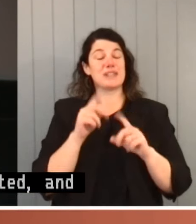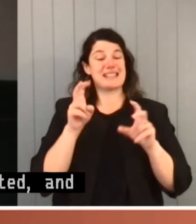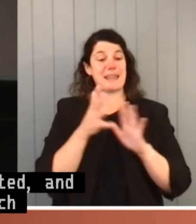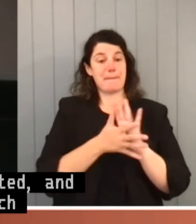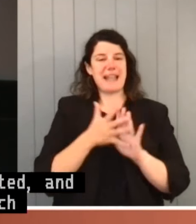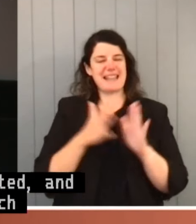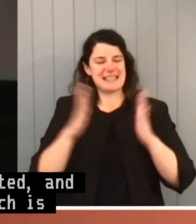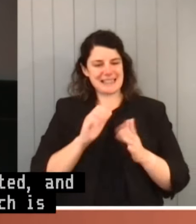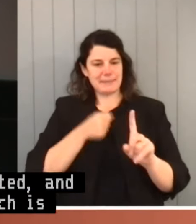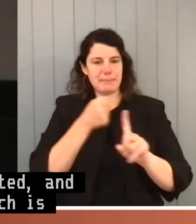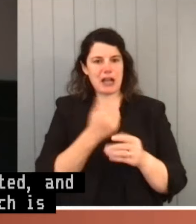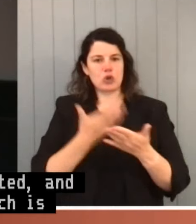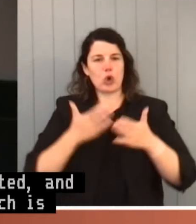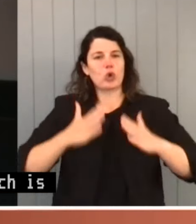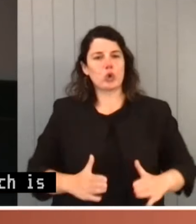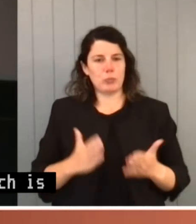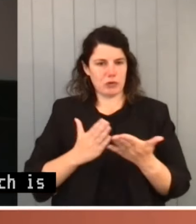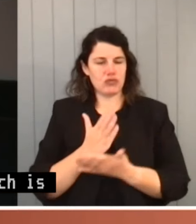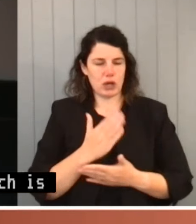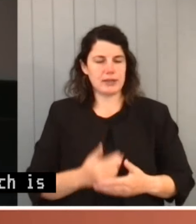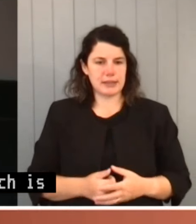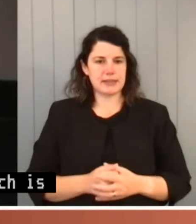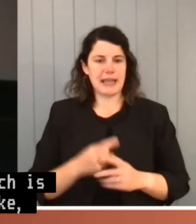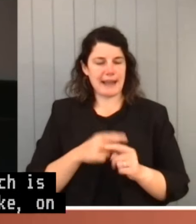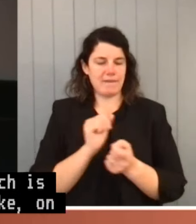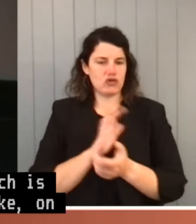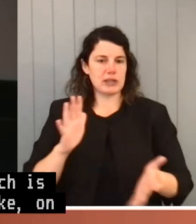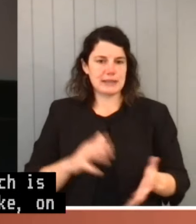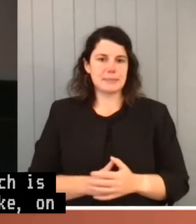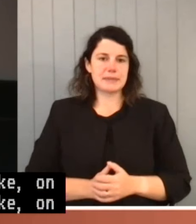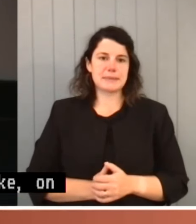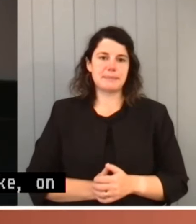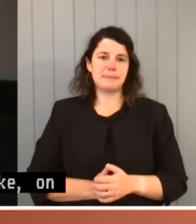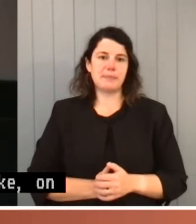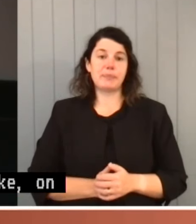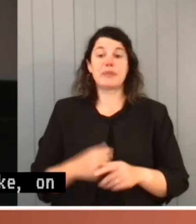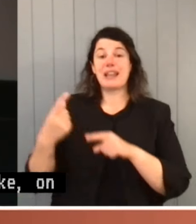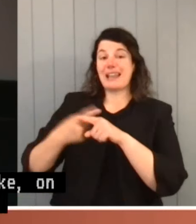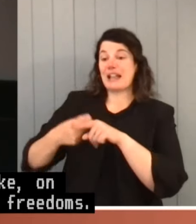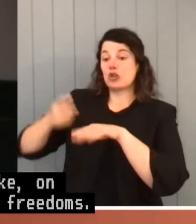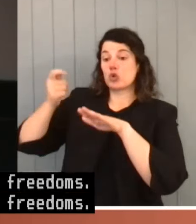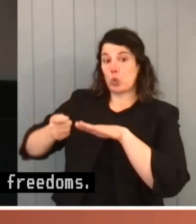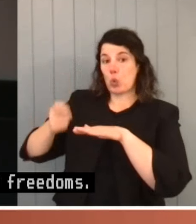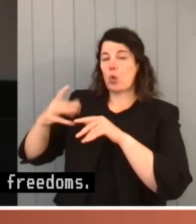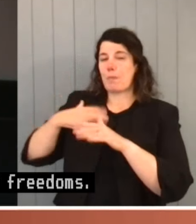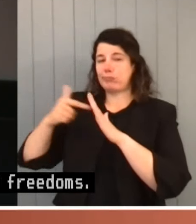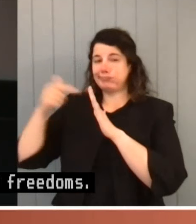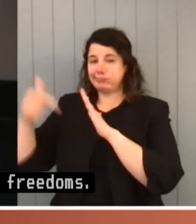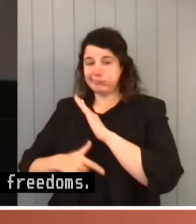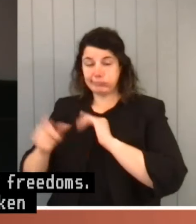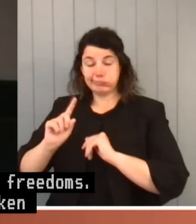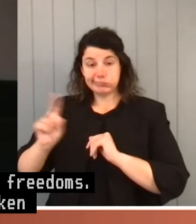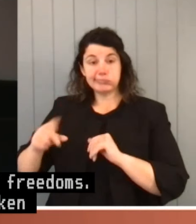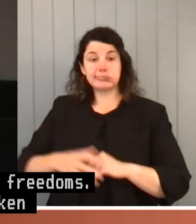those specified rights and freedoms. The English courts have taken a more robust approach and they seem to